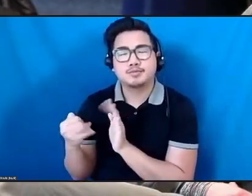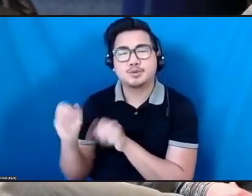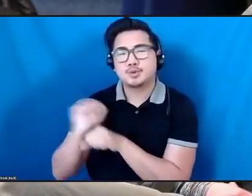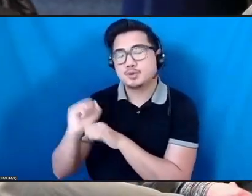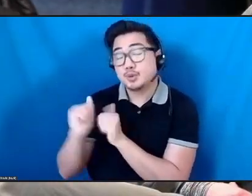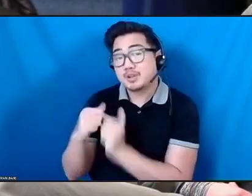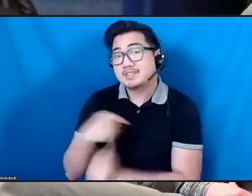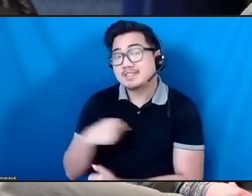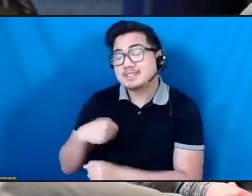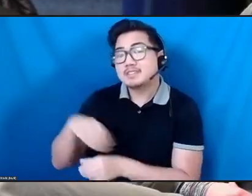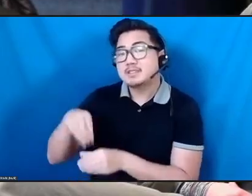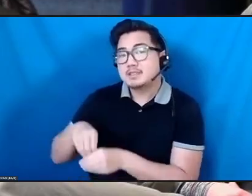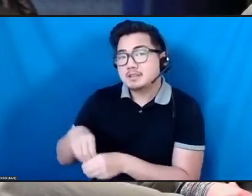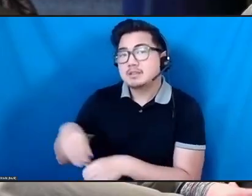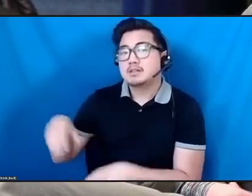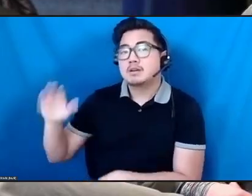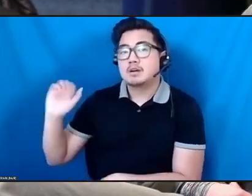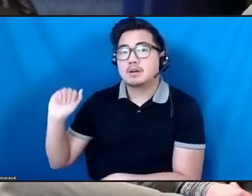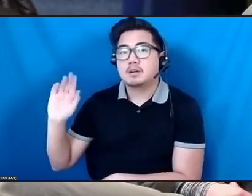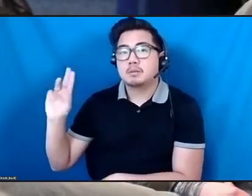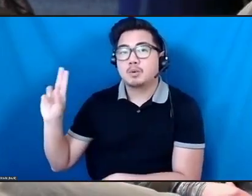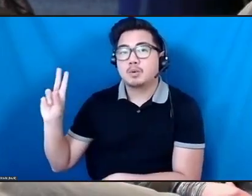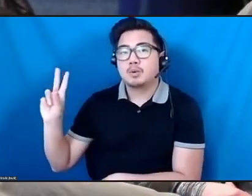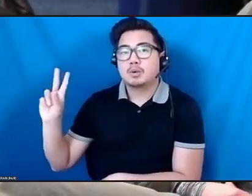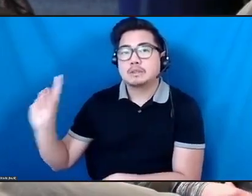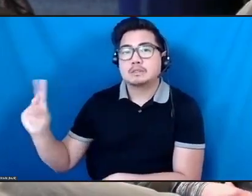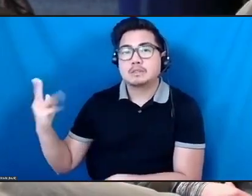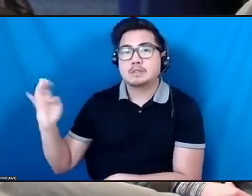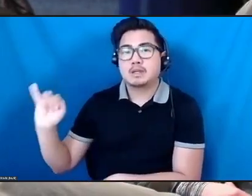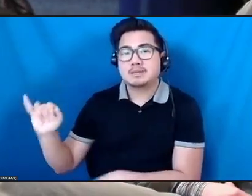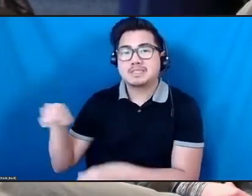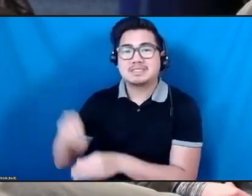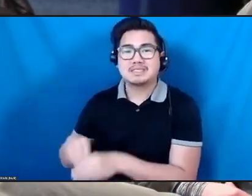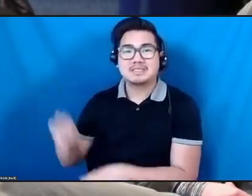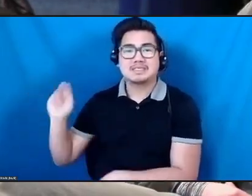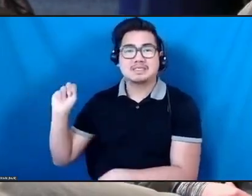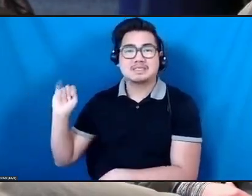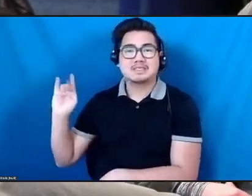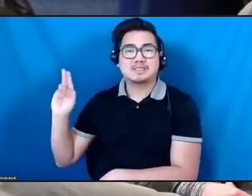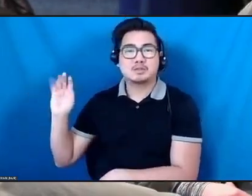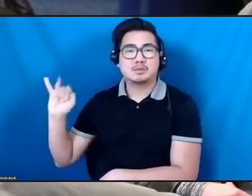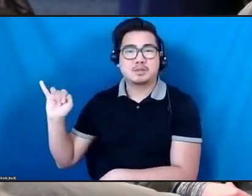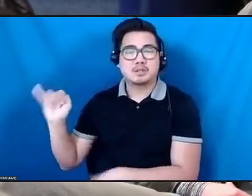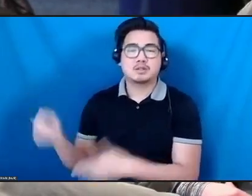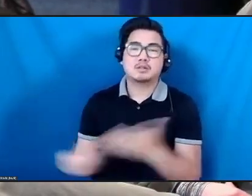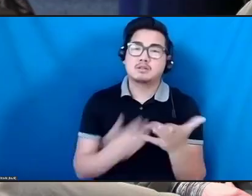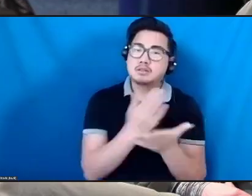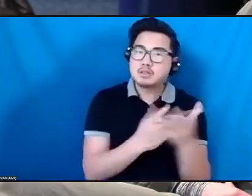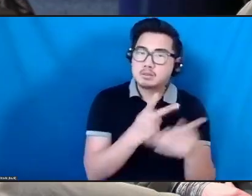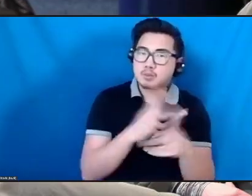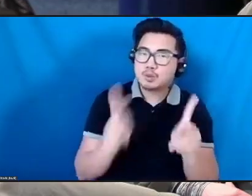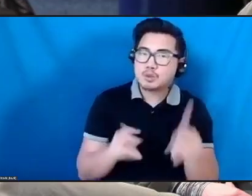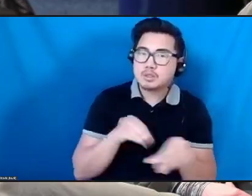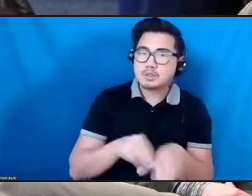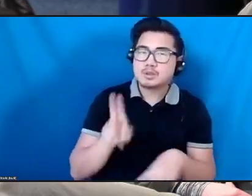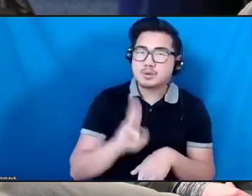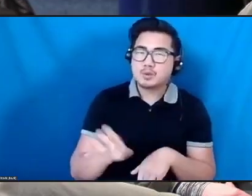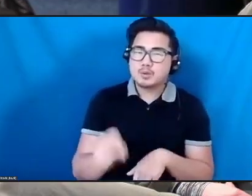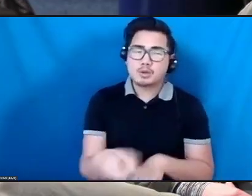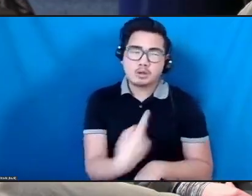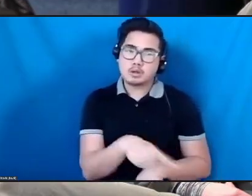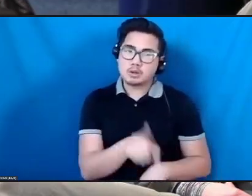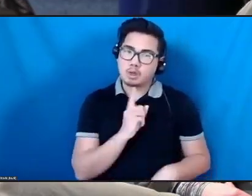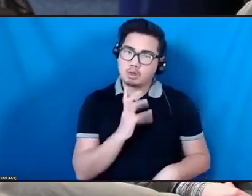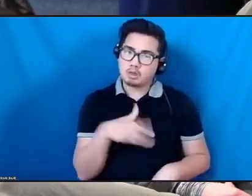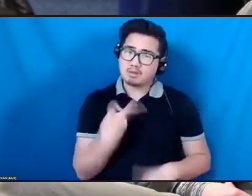Nairobi and producers working in the U.S. was that we were all really, really transparent that we